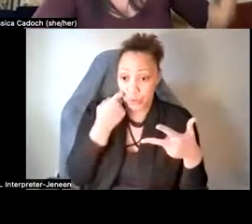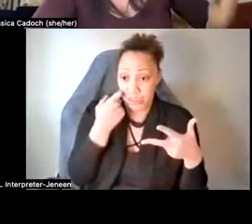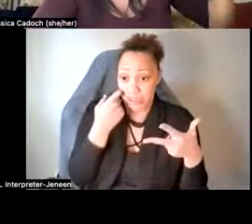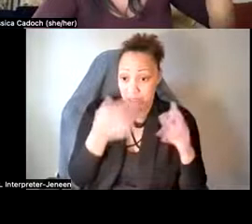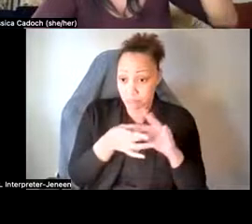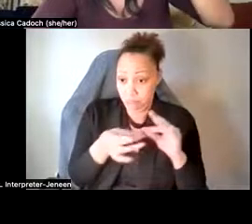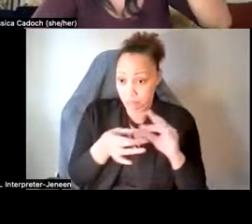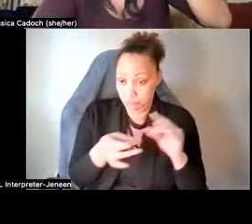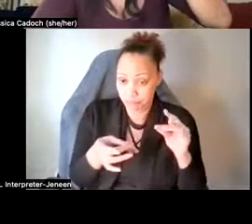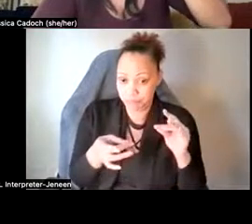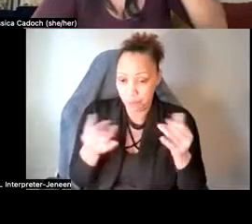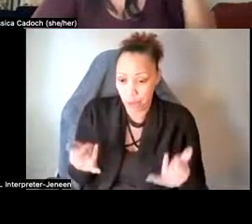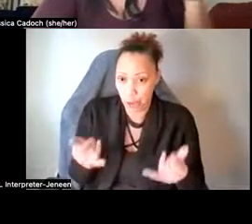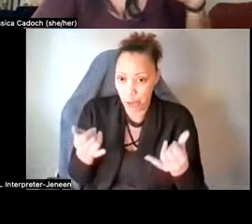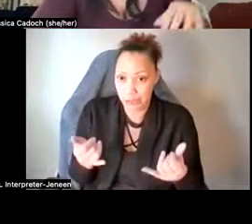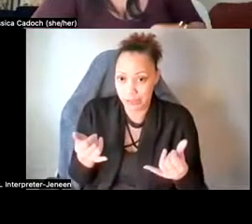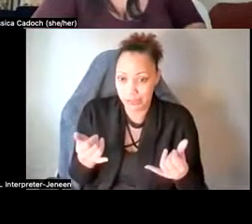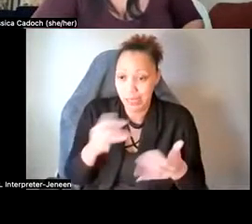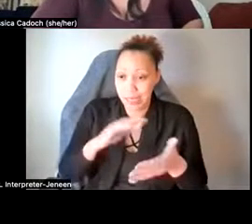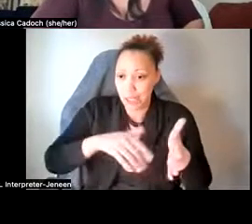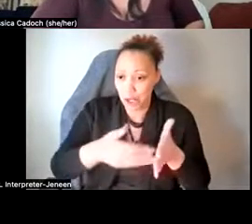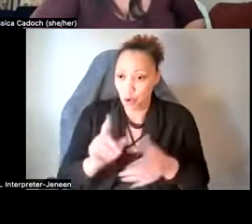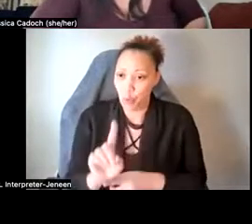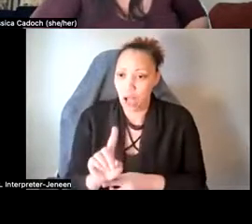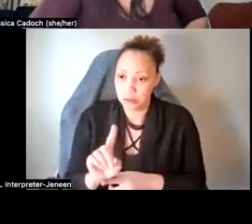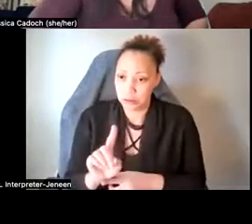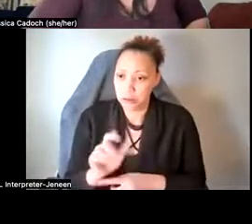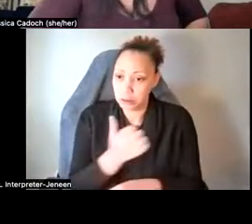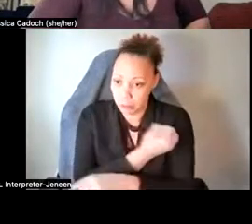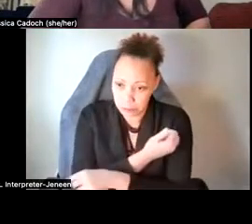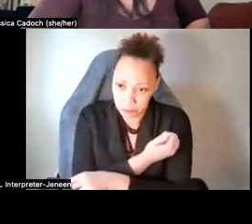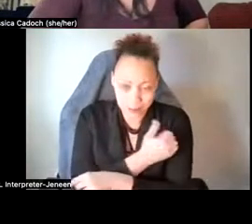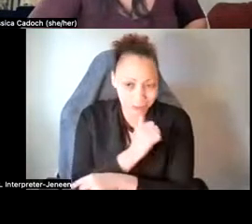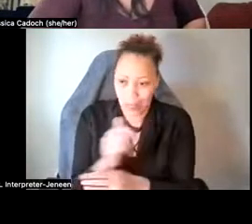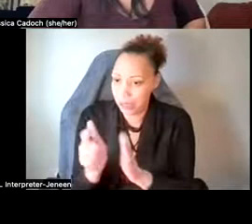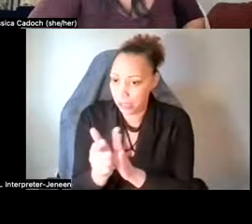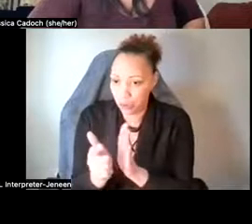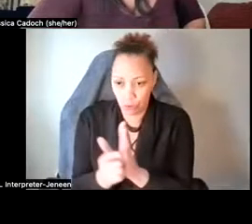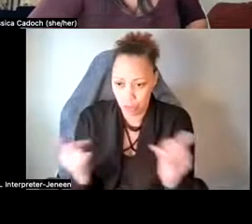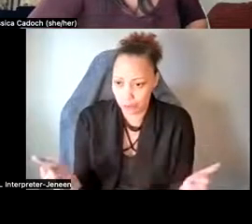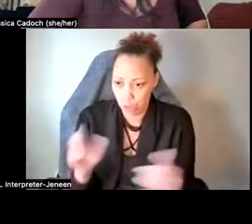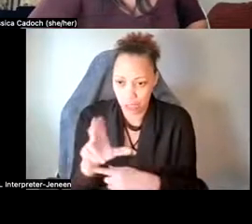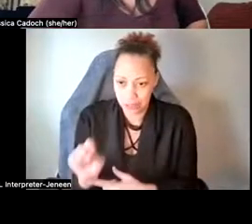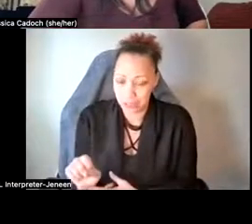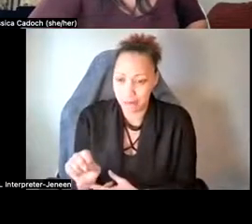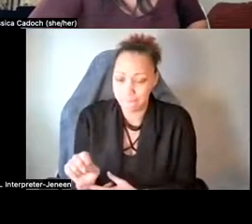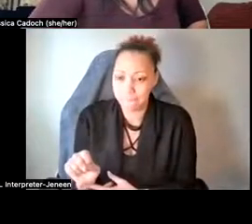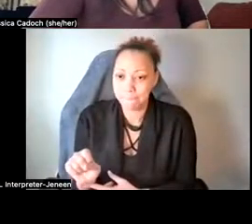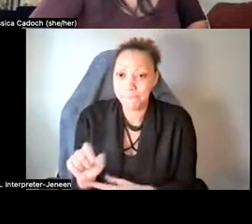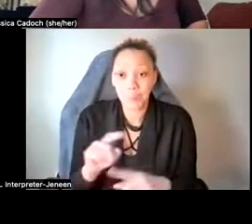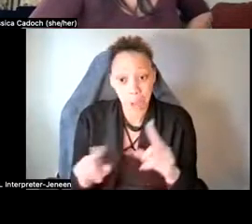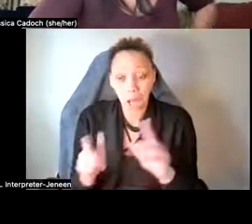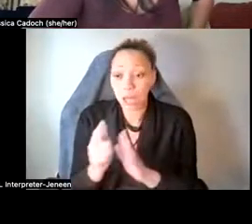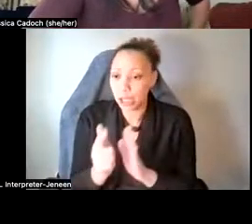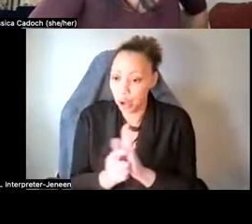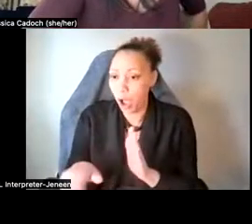currently all, uh, schedule one substances and are currently not legal, um, in the United States. Um, they are legal in other